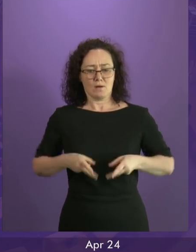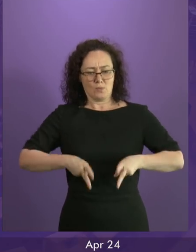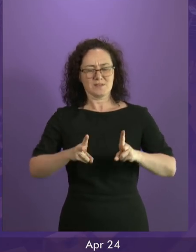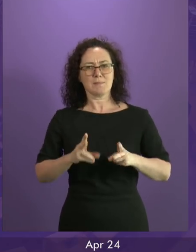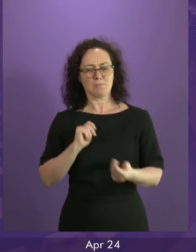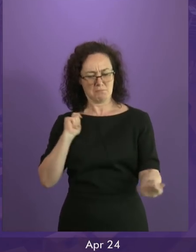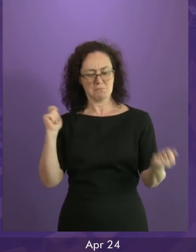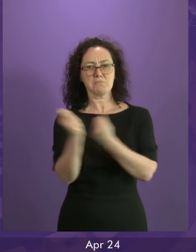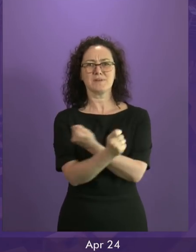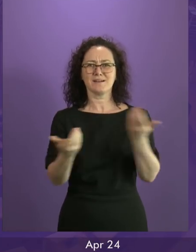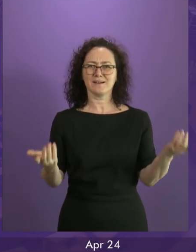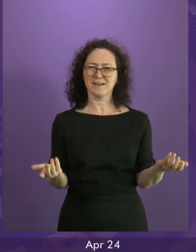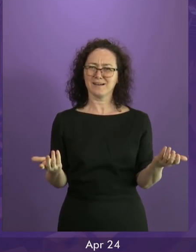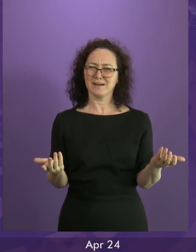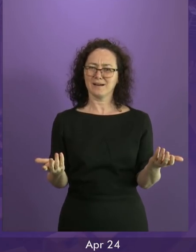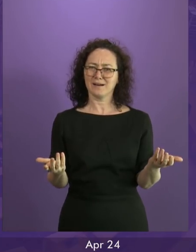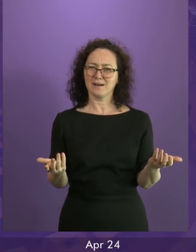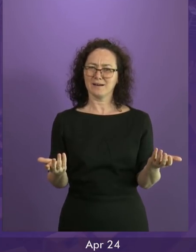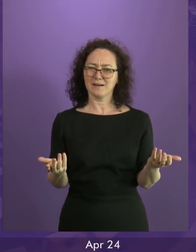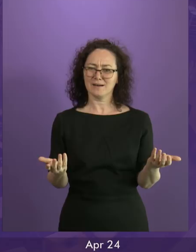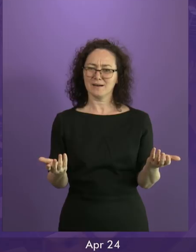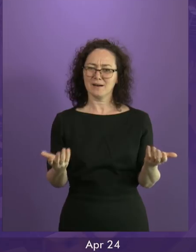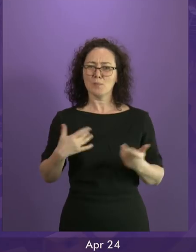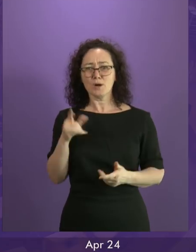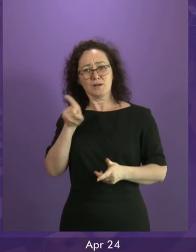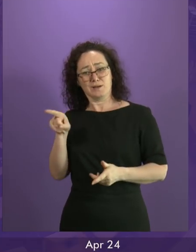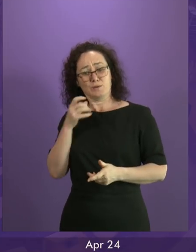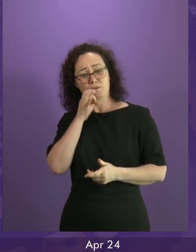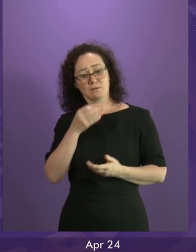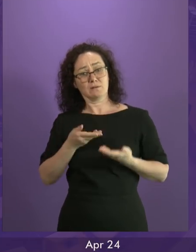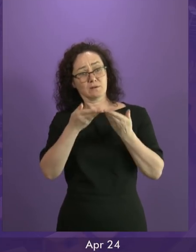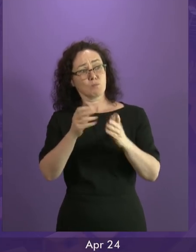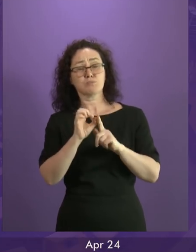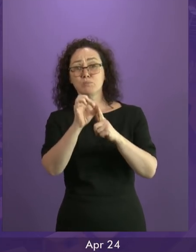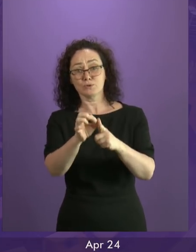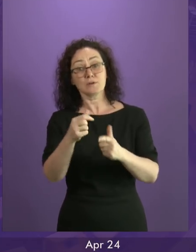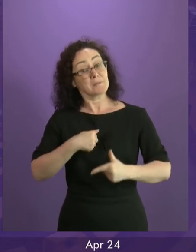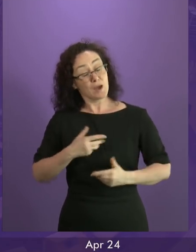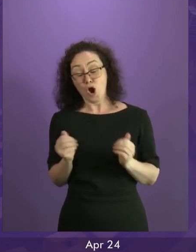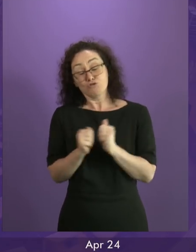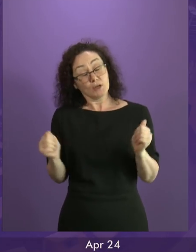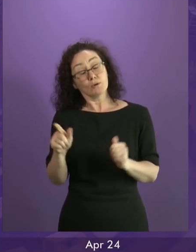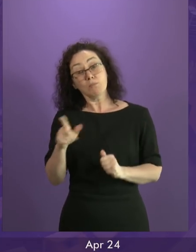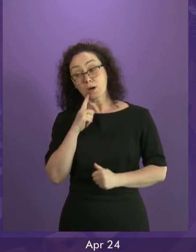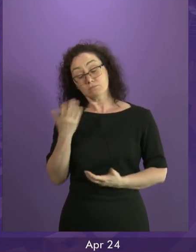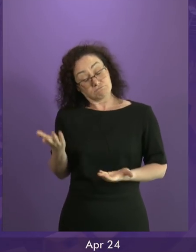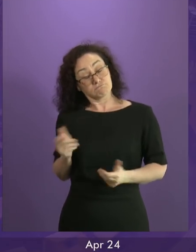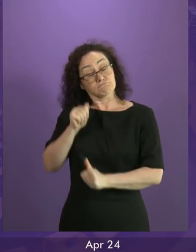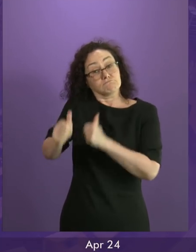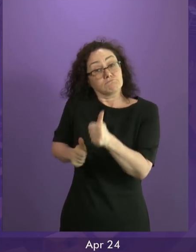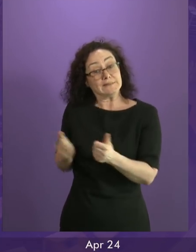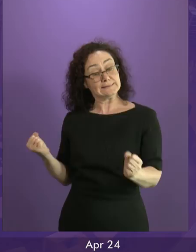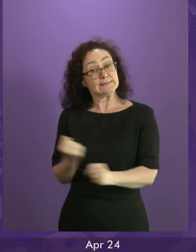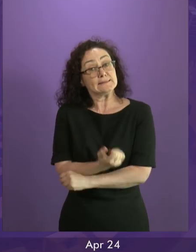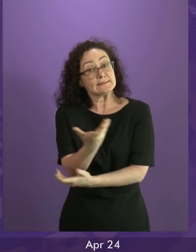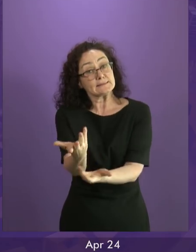proposals. Proposals, as it happens, that I don't agree with, but credit to him proposals for change. So I will end